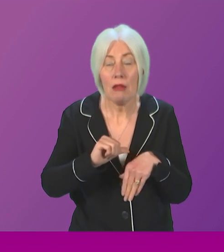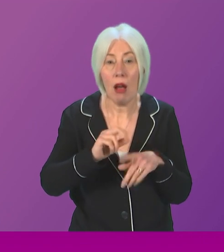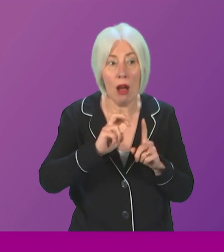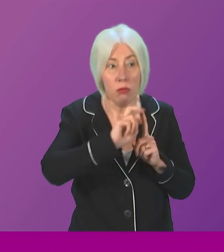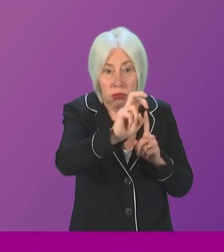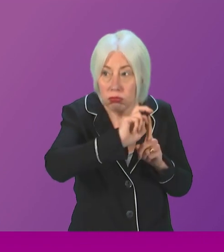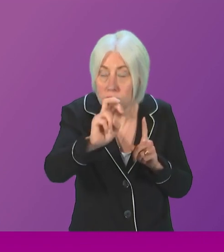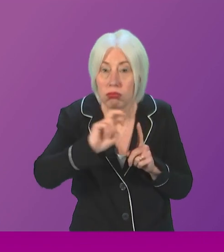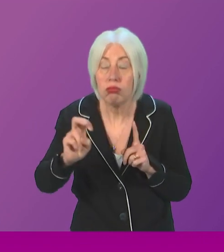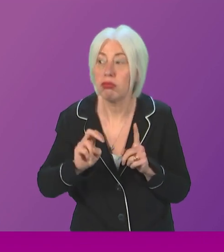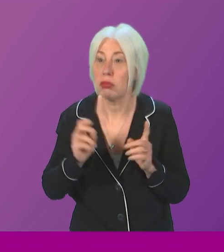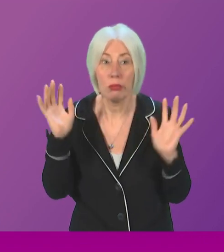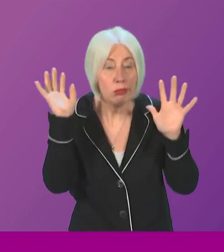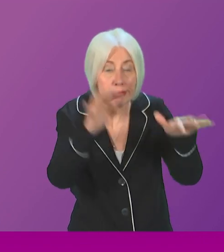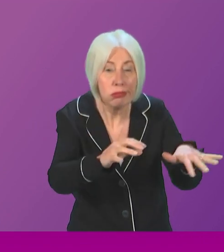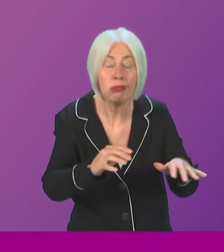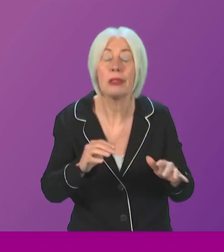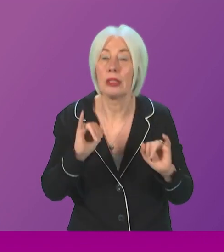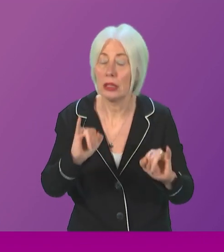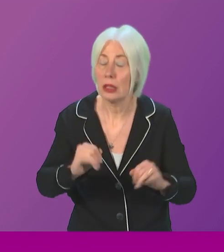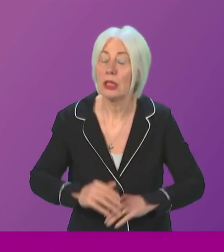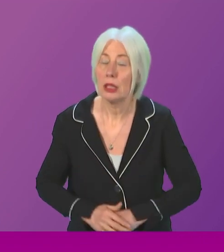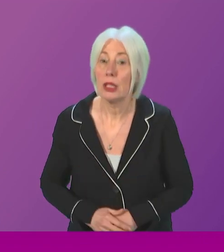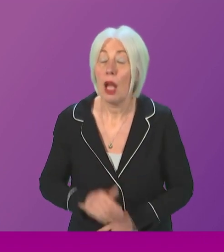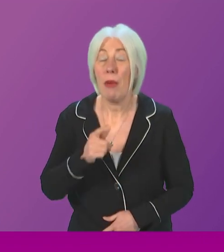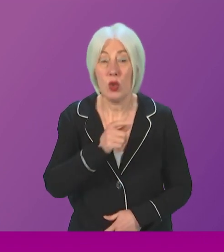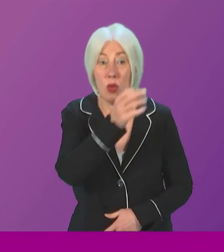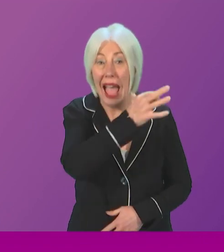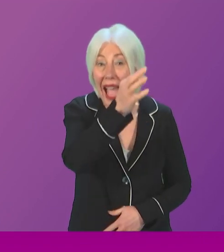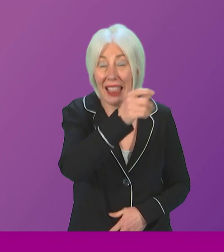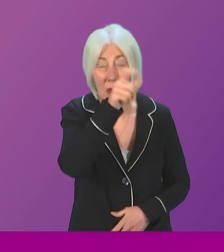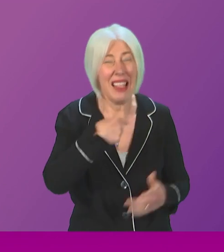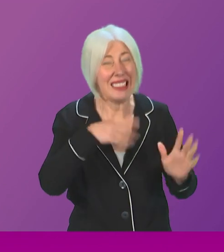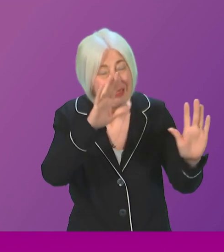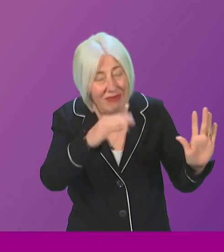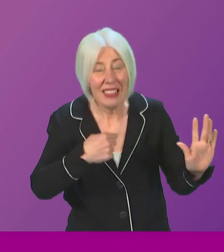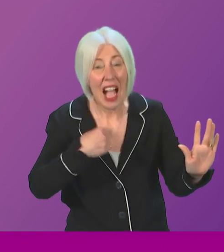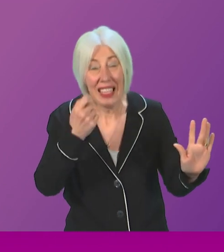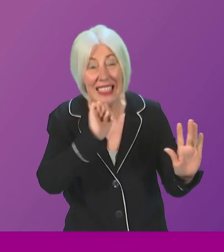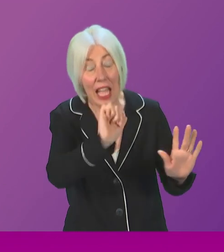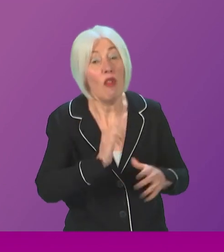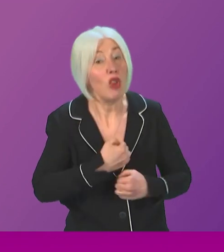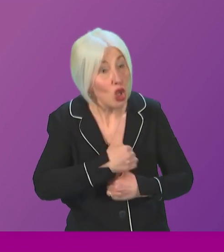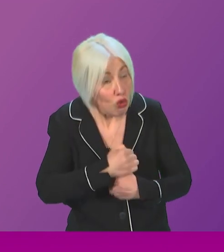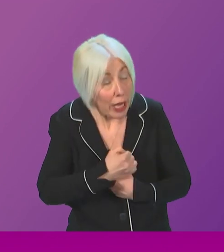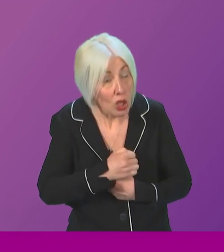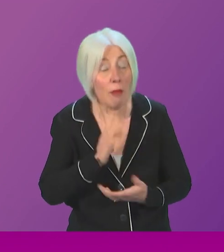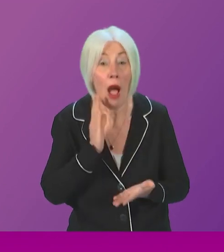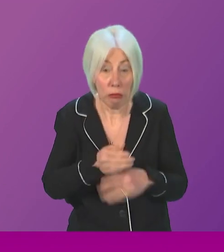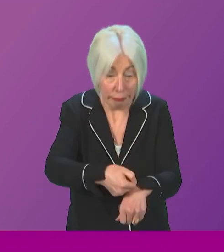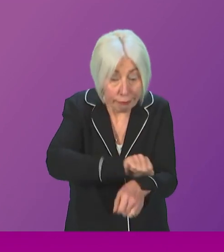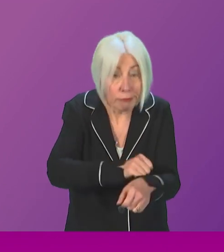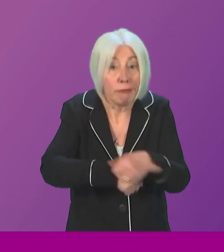season. But let me also speak very clearly to those island communities that we understand not just the frustration, but we are taking action